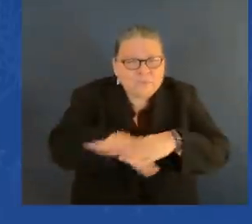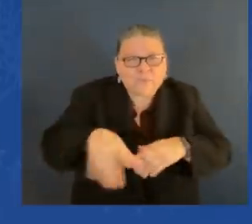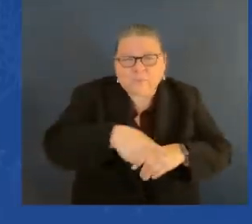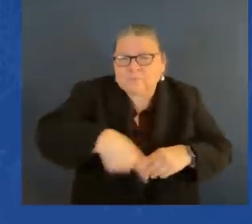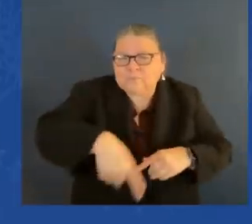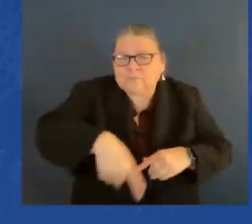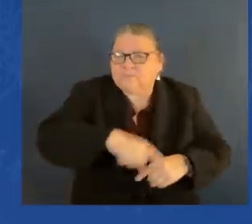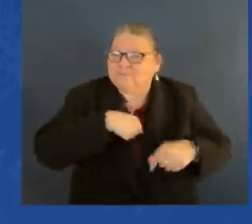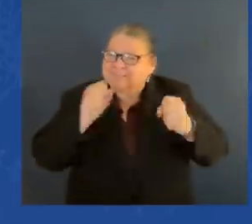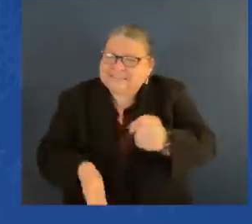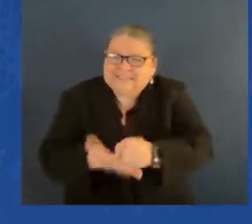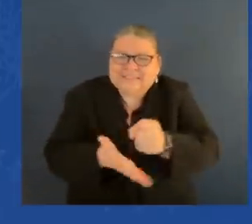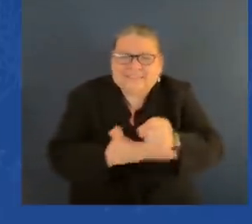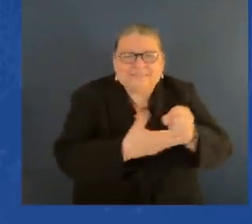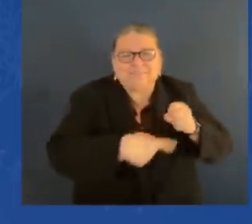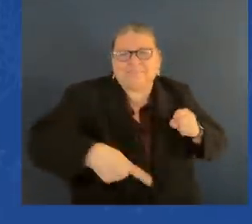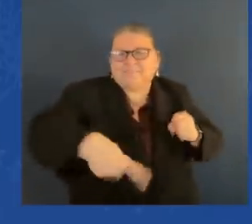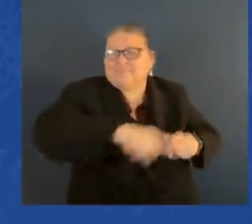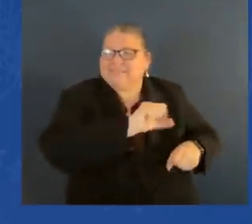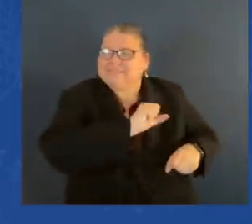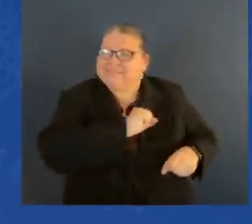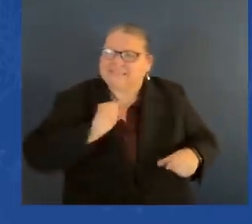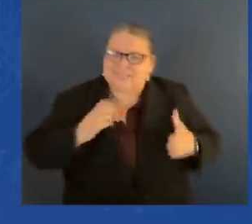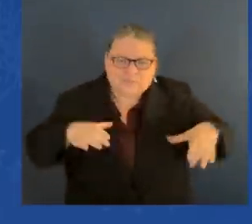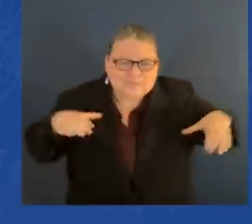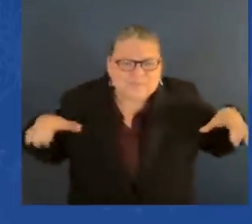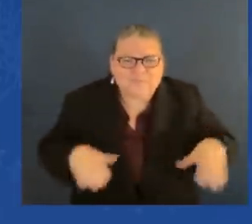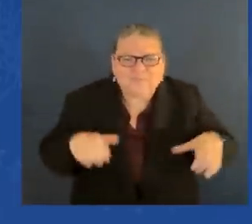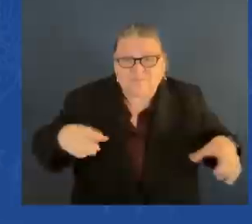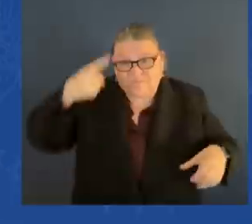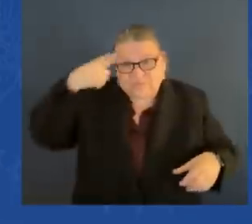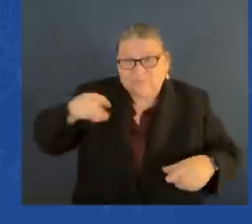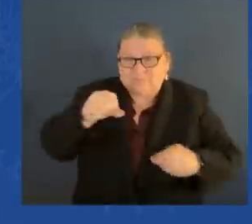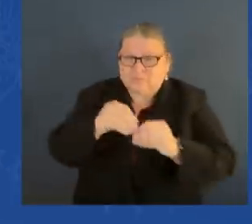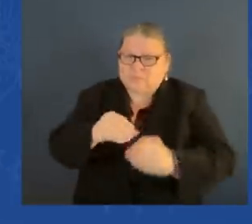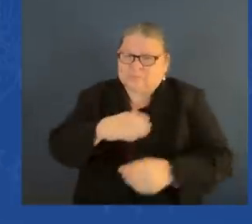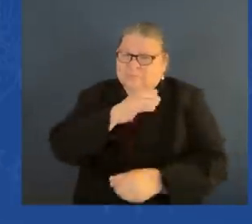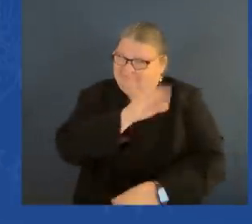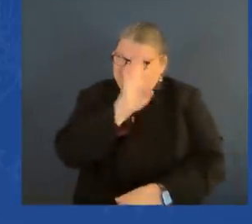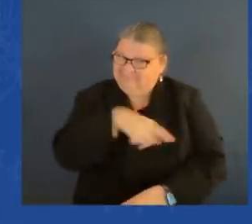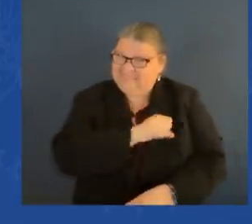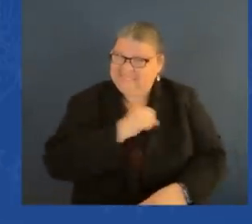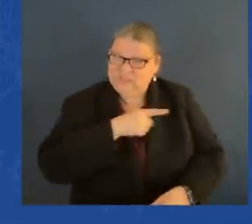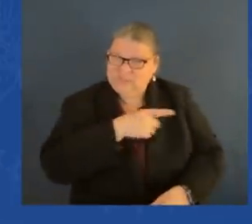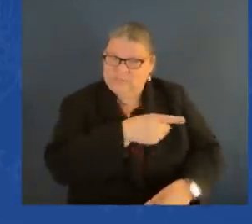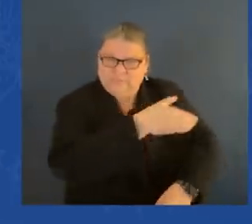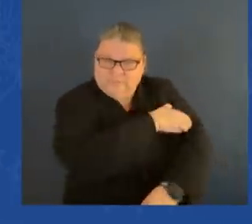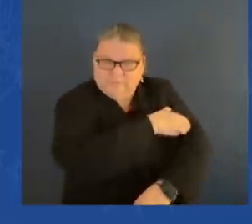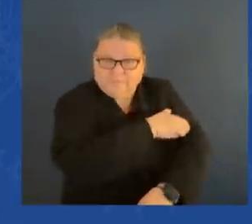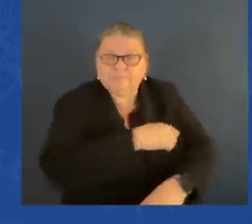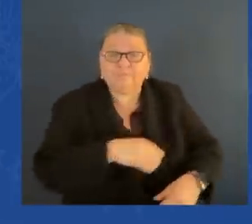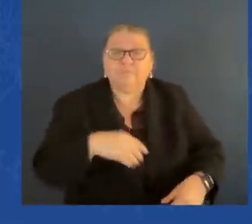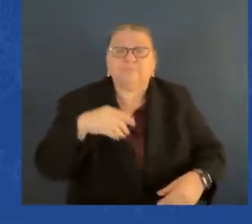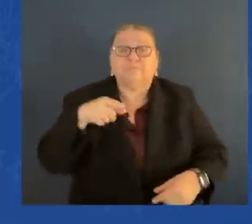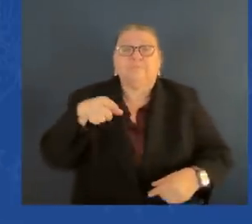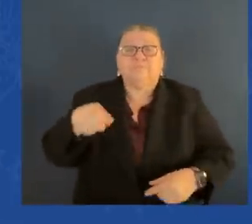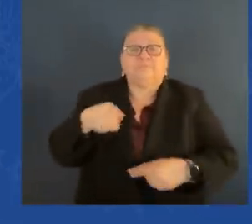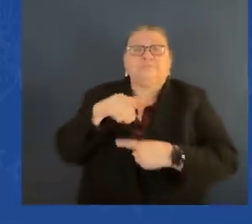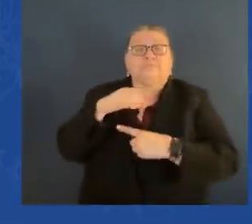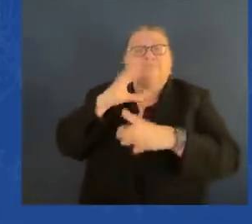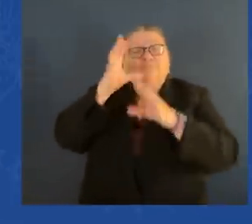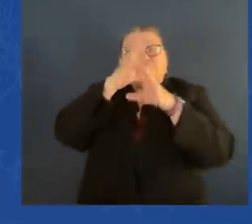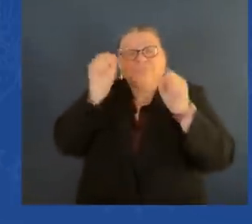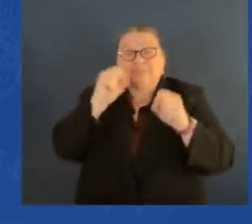you. Barack asked me, he said, look, would you go home and talk it over with your family? Just talk it over.